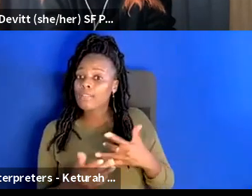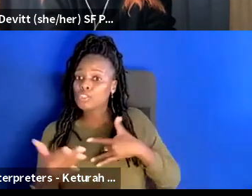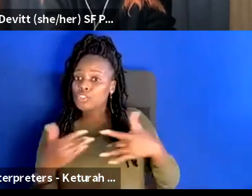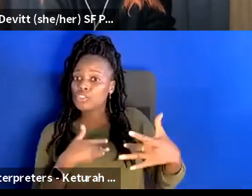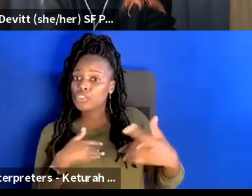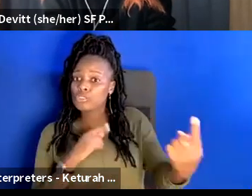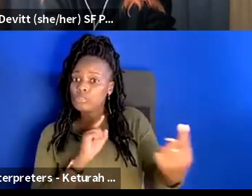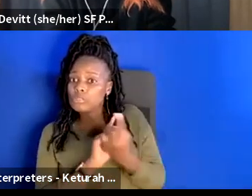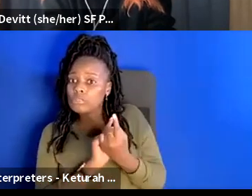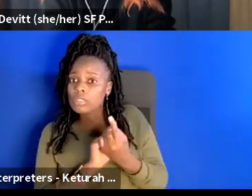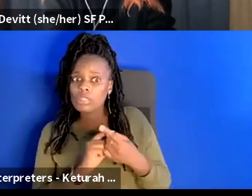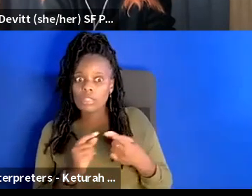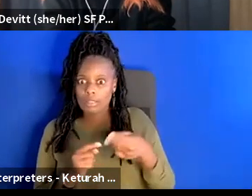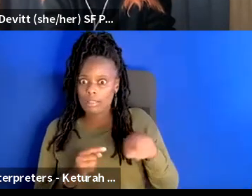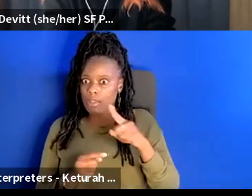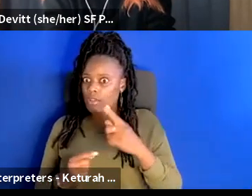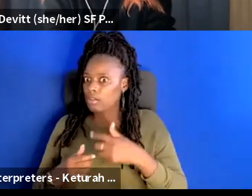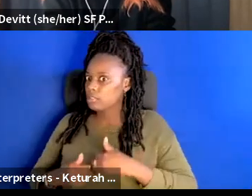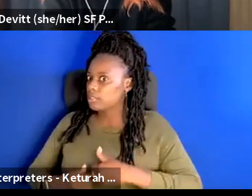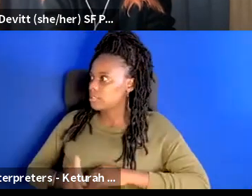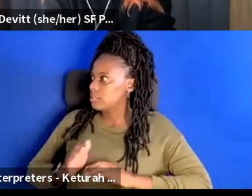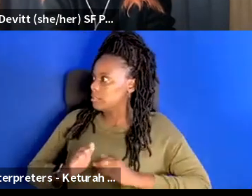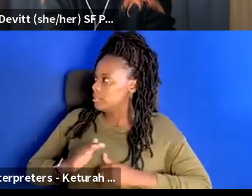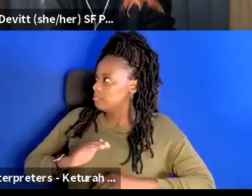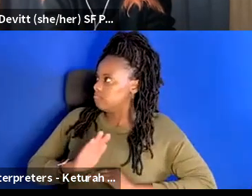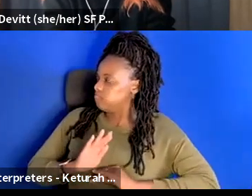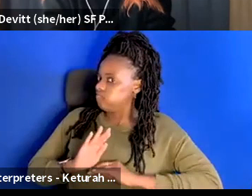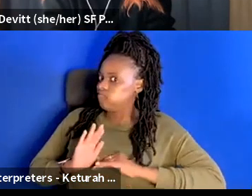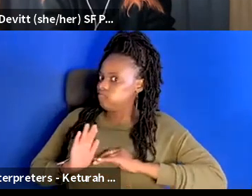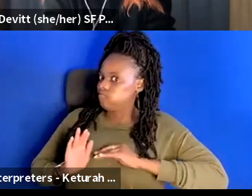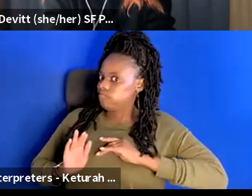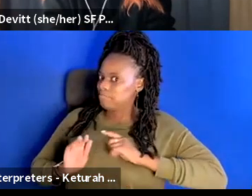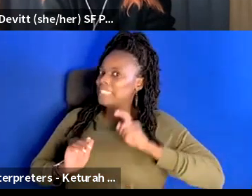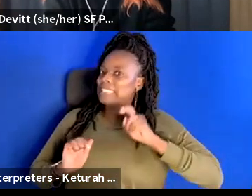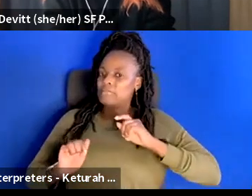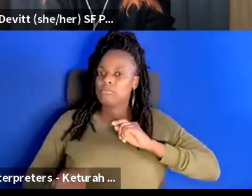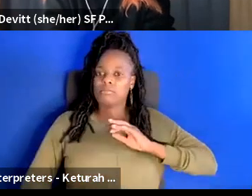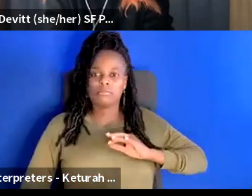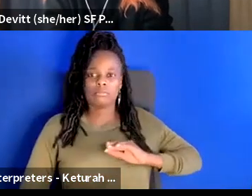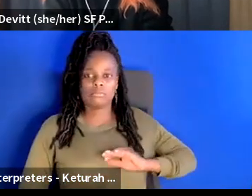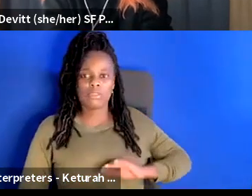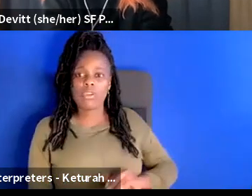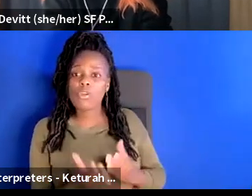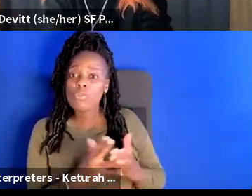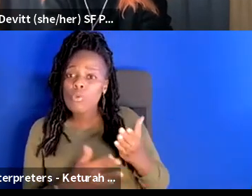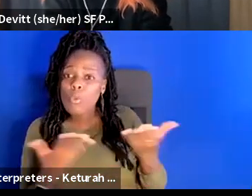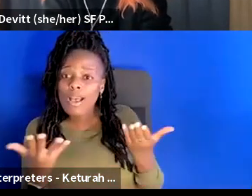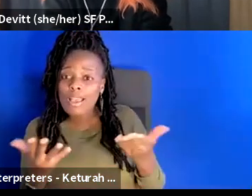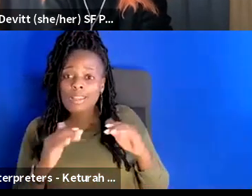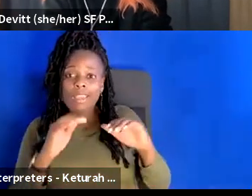escalated and what they need is to get to a place of de-escalation so we can get to a point of education and communication um